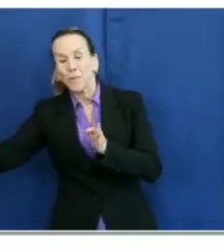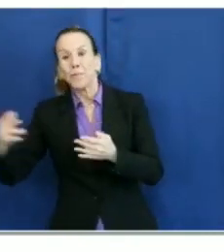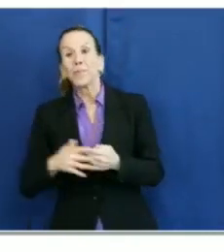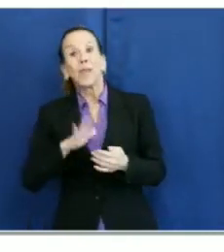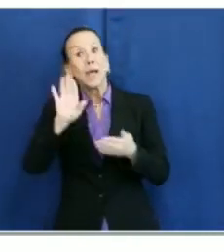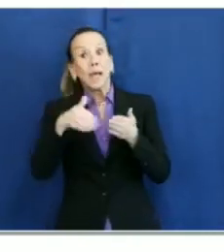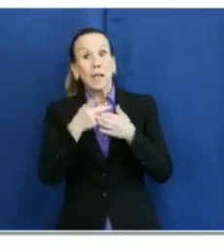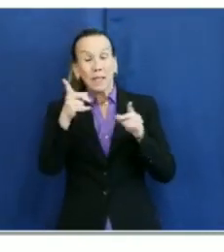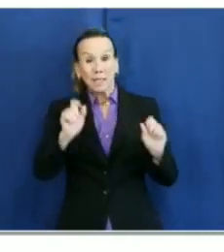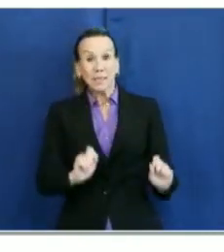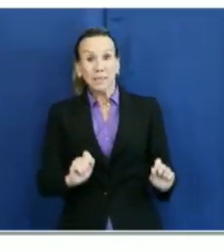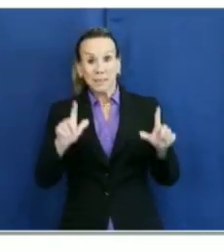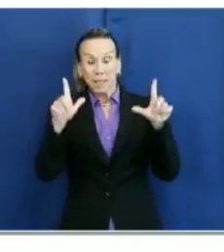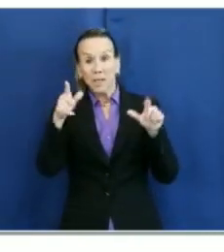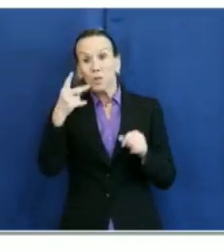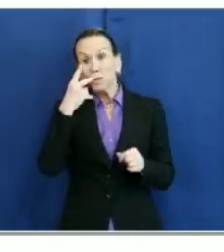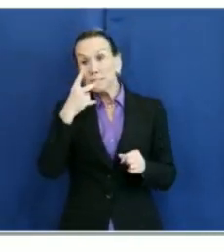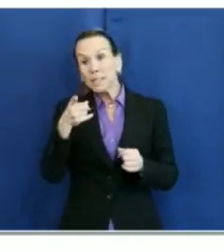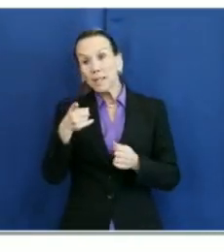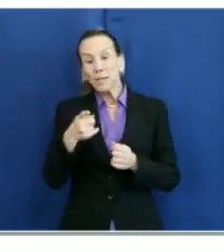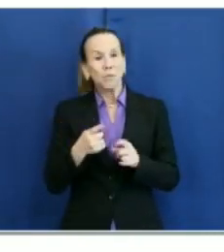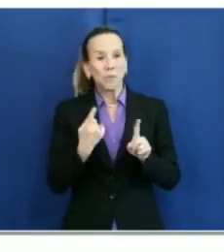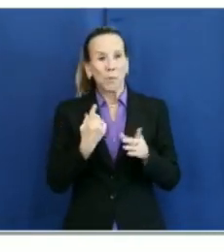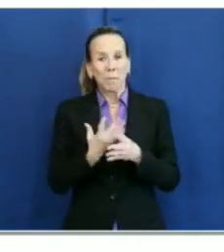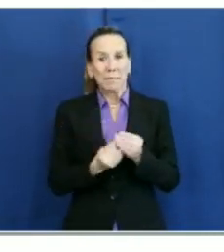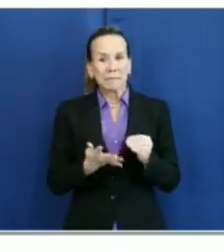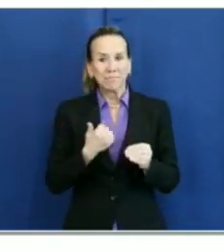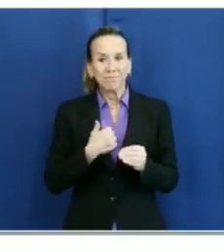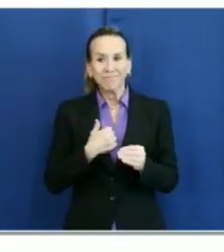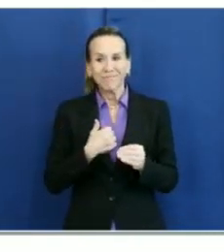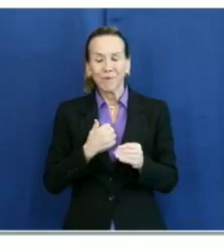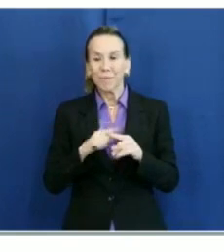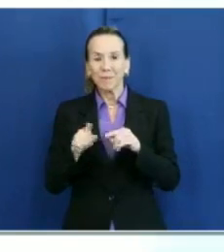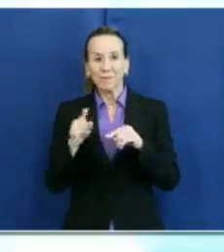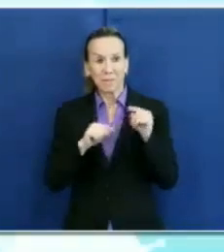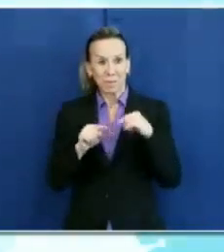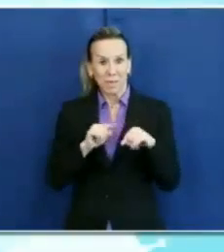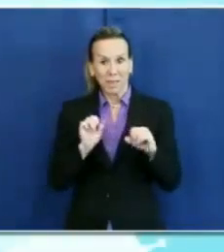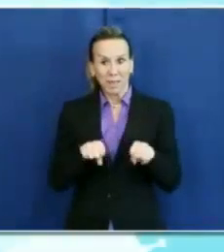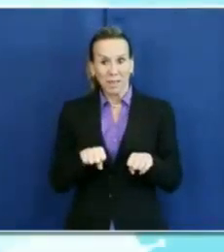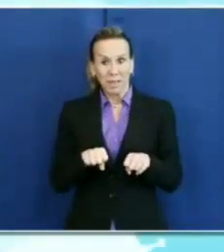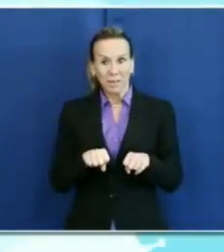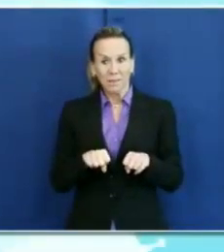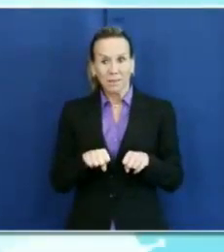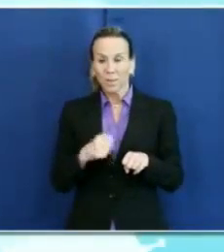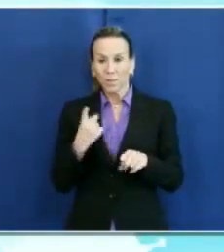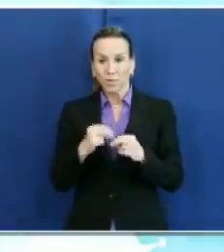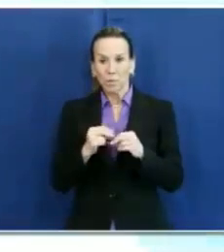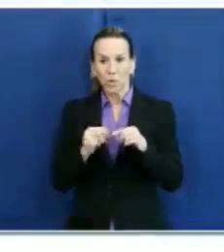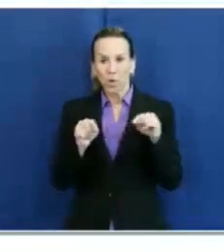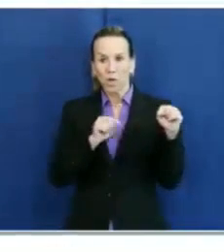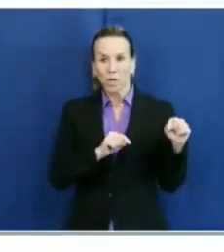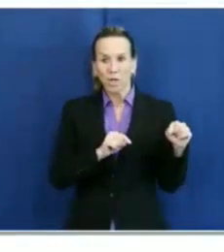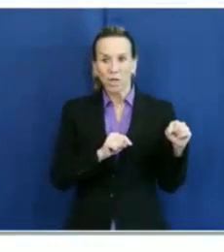there's another slide that's missing. But this is, if you can go back, one more,